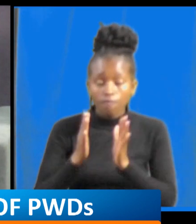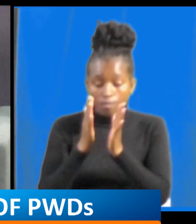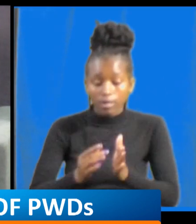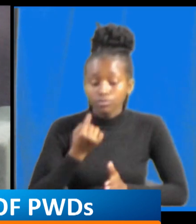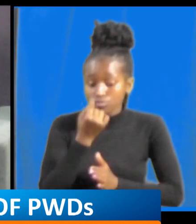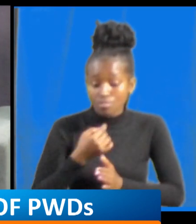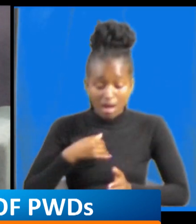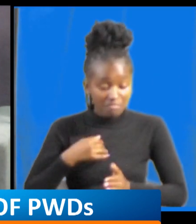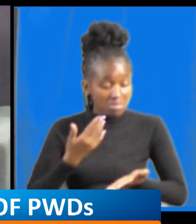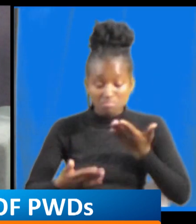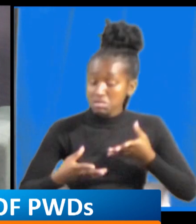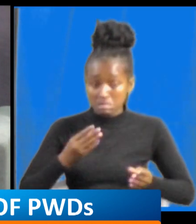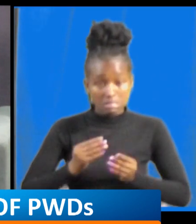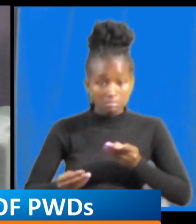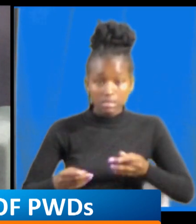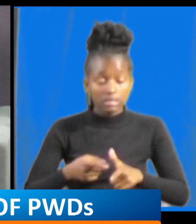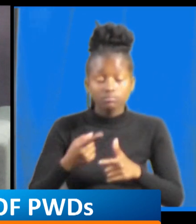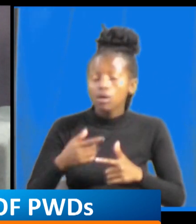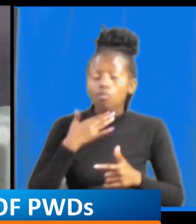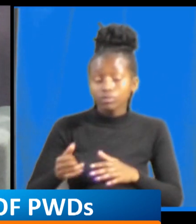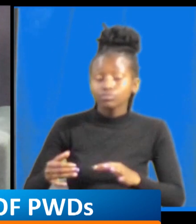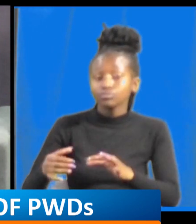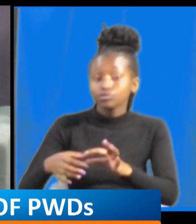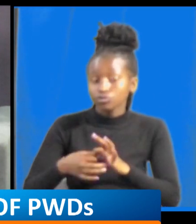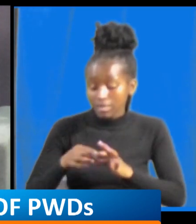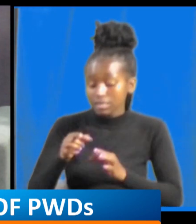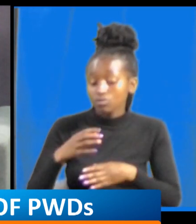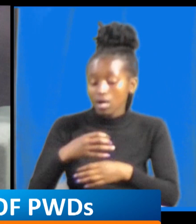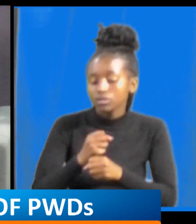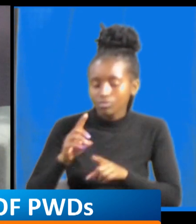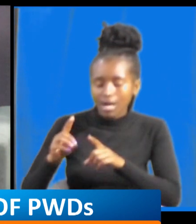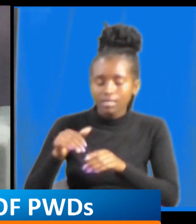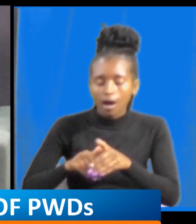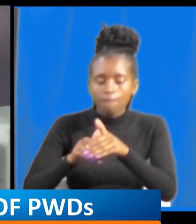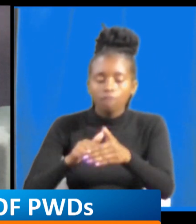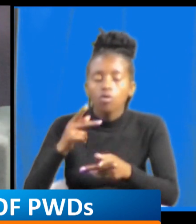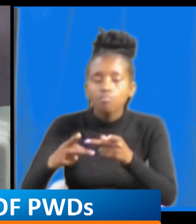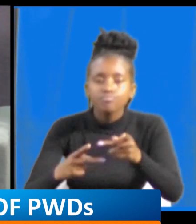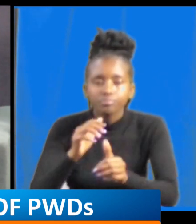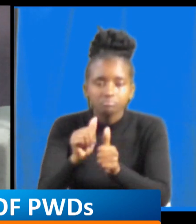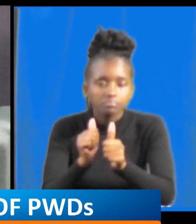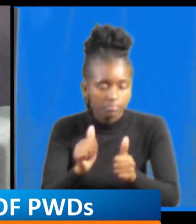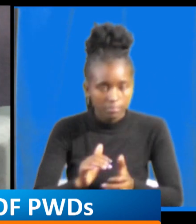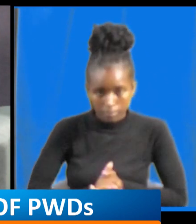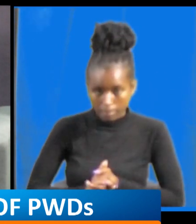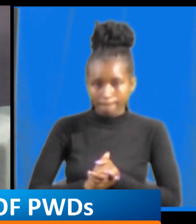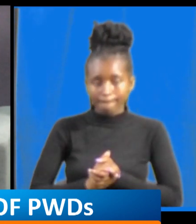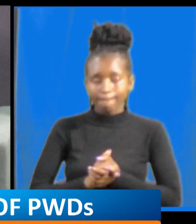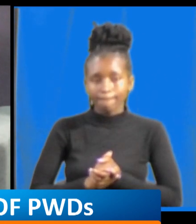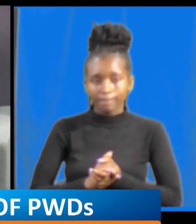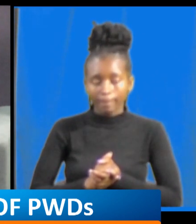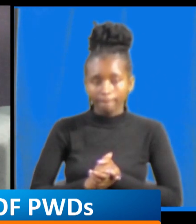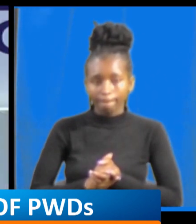um he or she is person with disability and he also has interest in joining or benefiting from the APDK